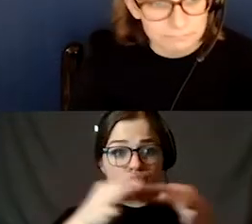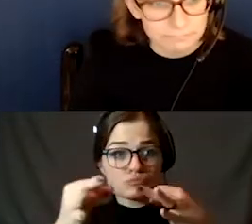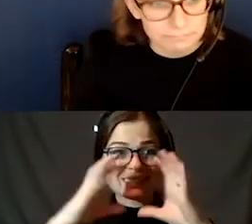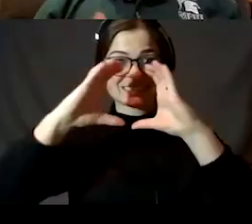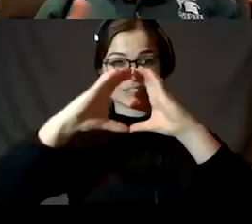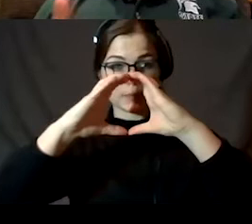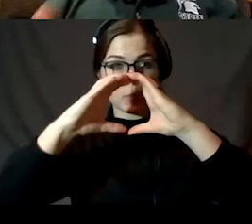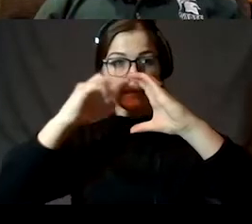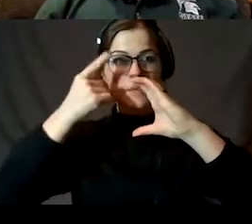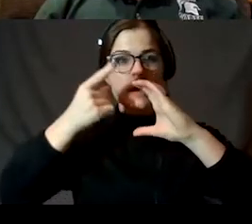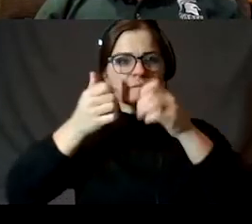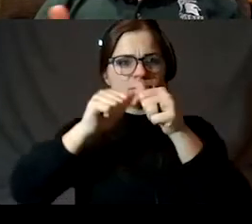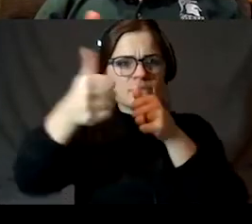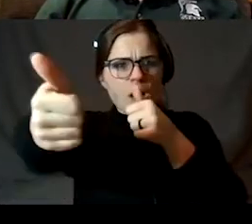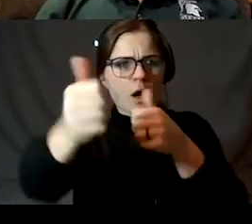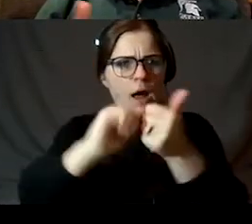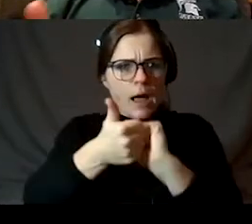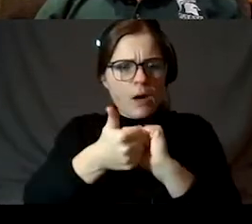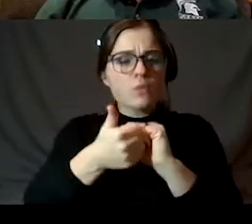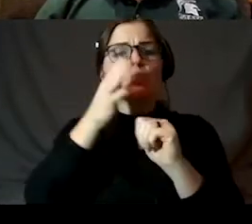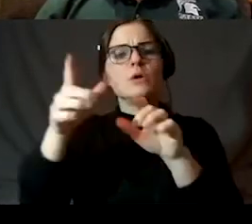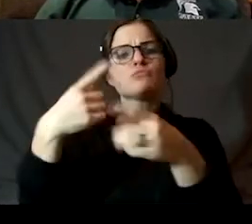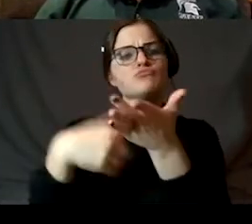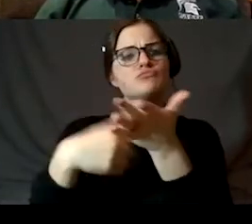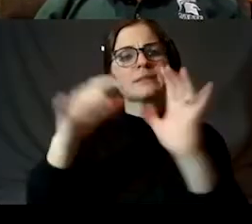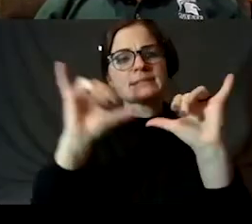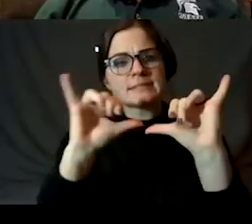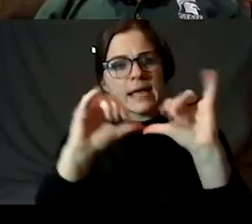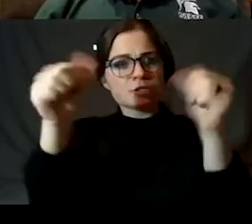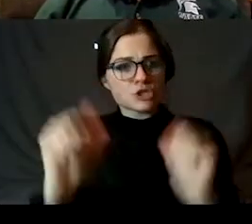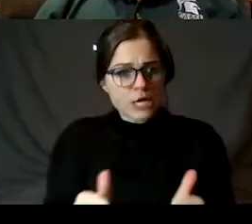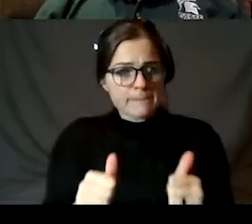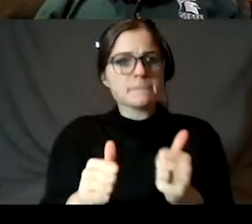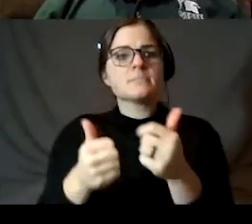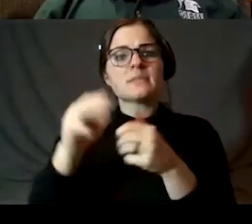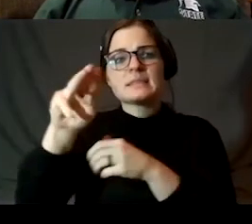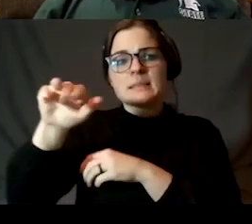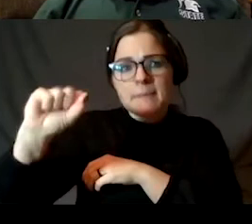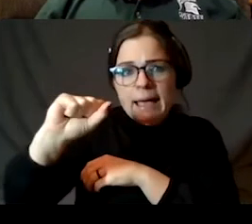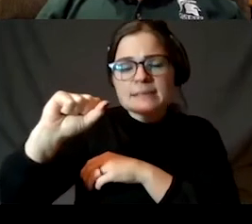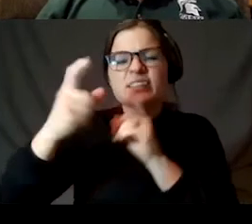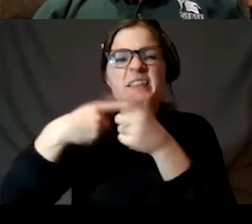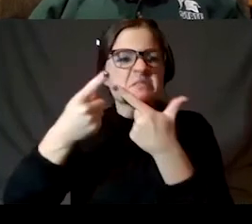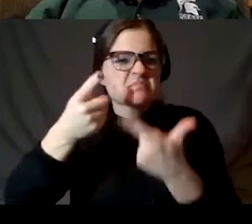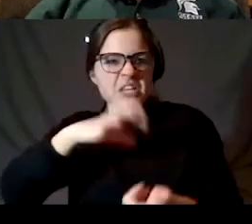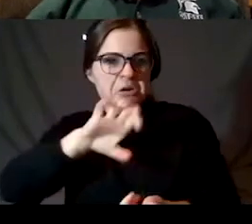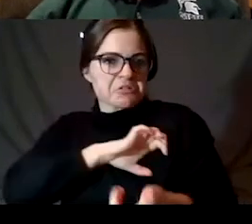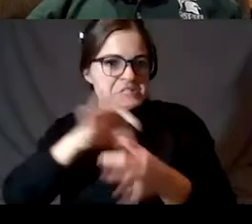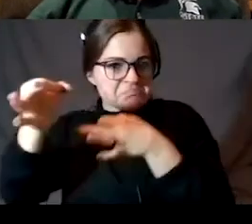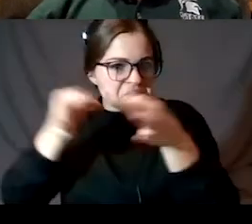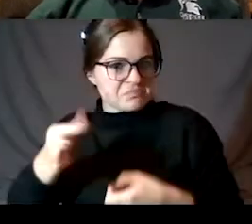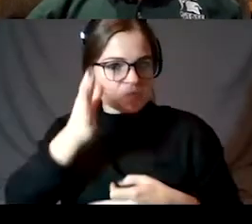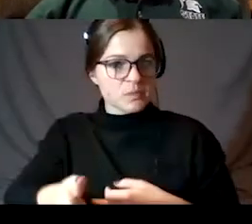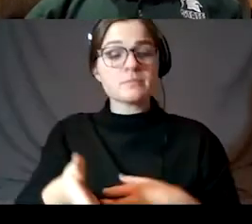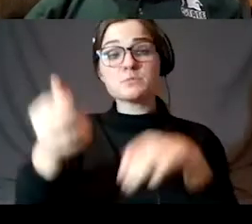actually? Talk about the size of the moon, the shape, the mass, and characteristics of the moon. So what is the